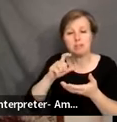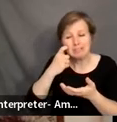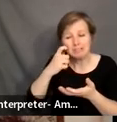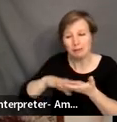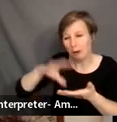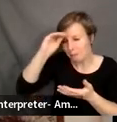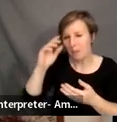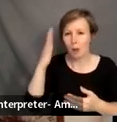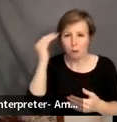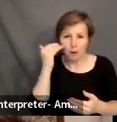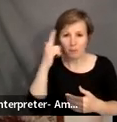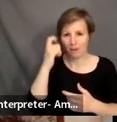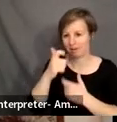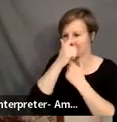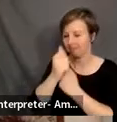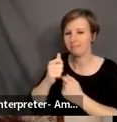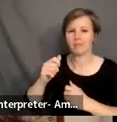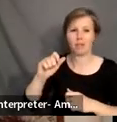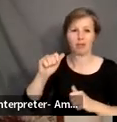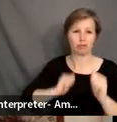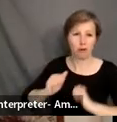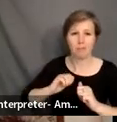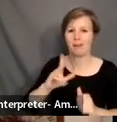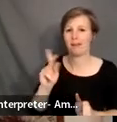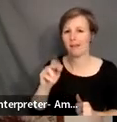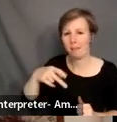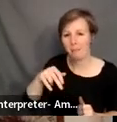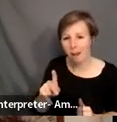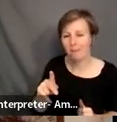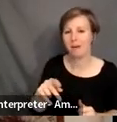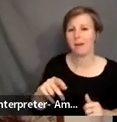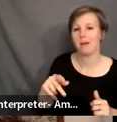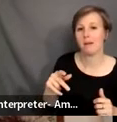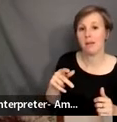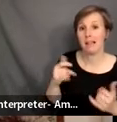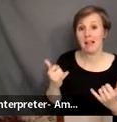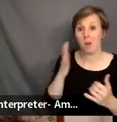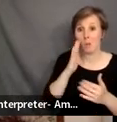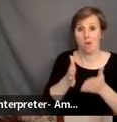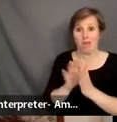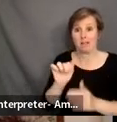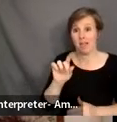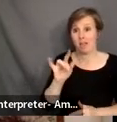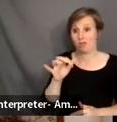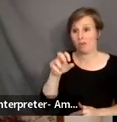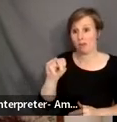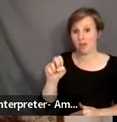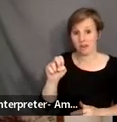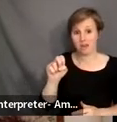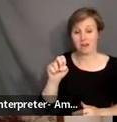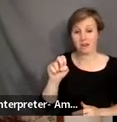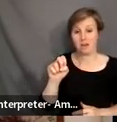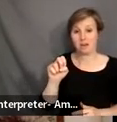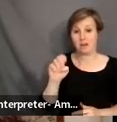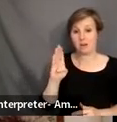of her interest in Korean dramas and K-pop. Now I'm going to call on Adrienne Brandenburg to come on and